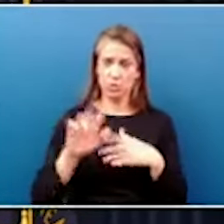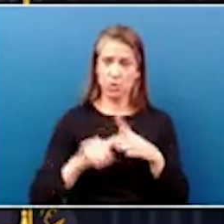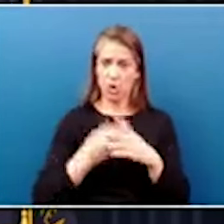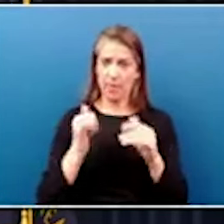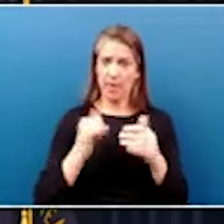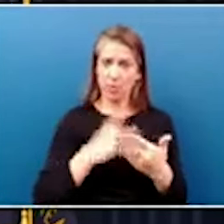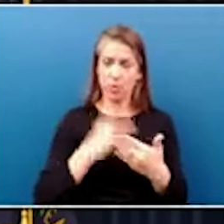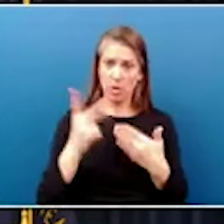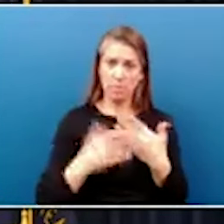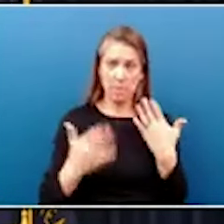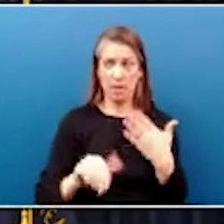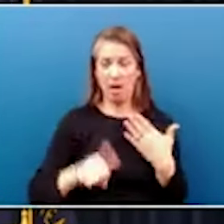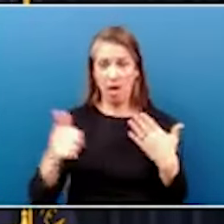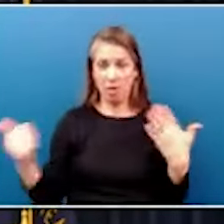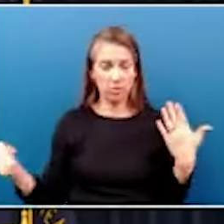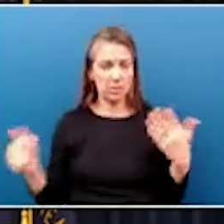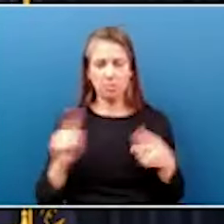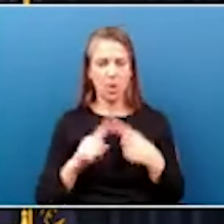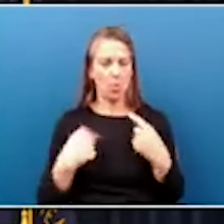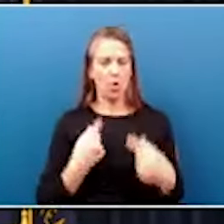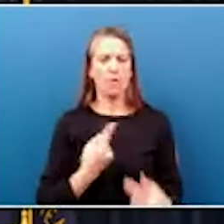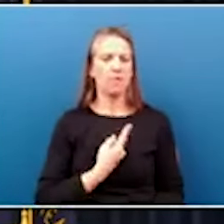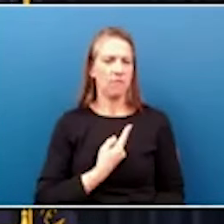have been others that followed us, but we're the first.